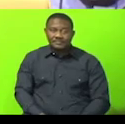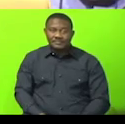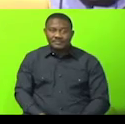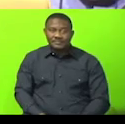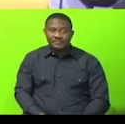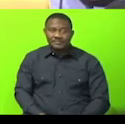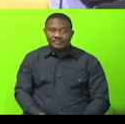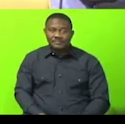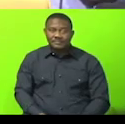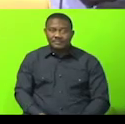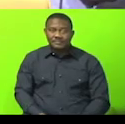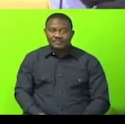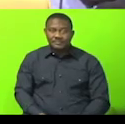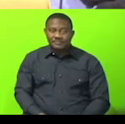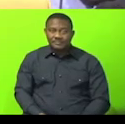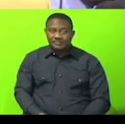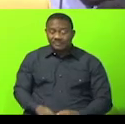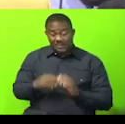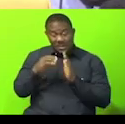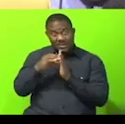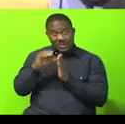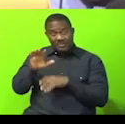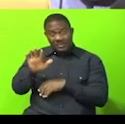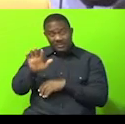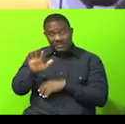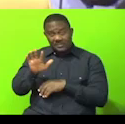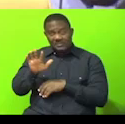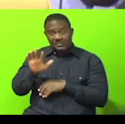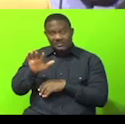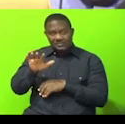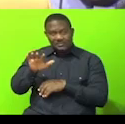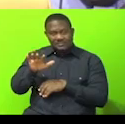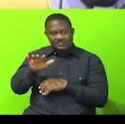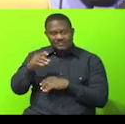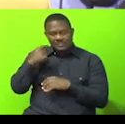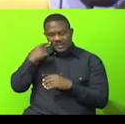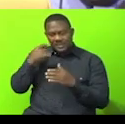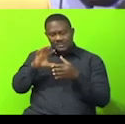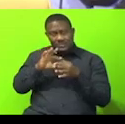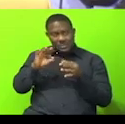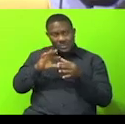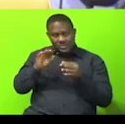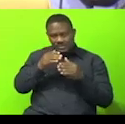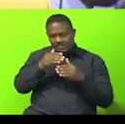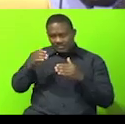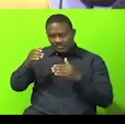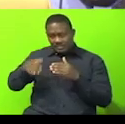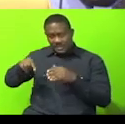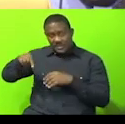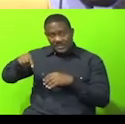item, the paragraph five. The ending statement, which is